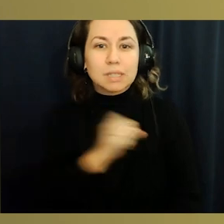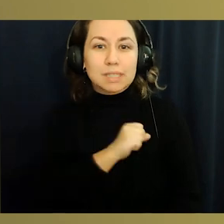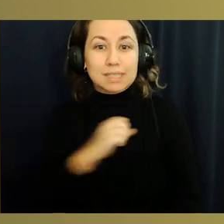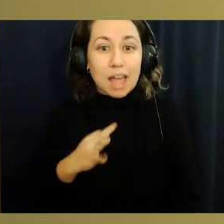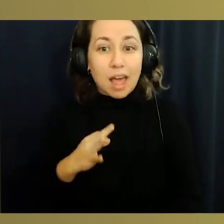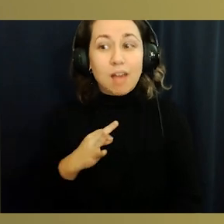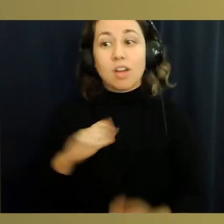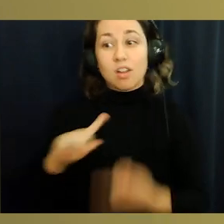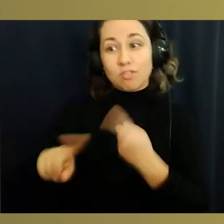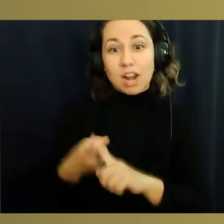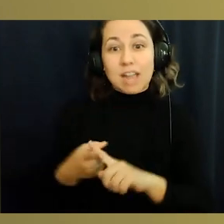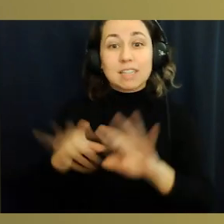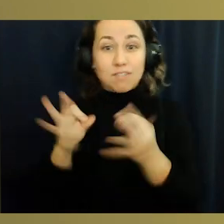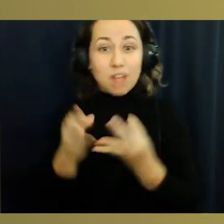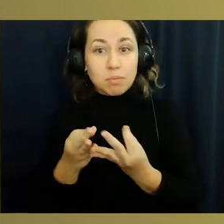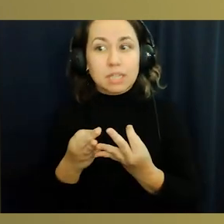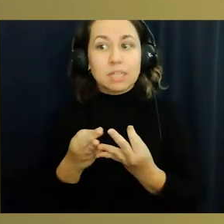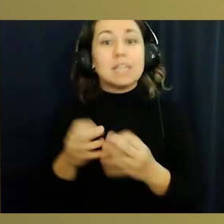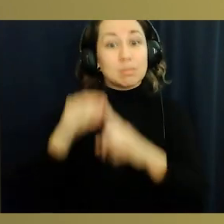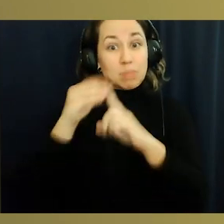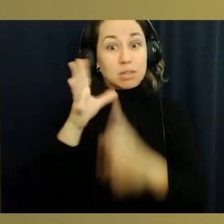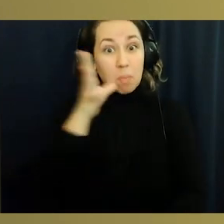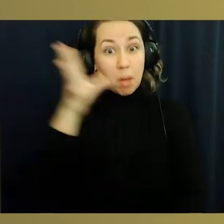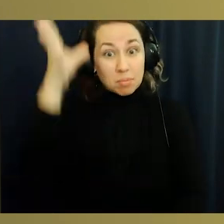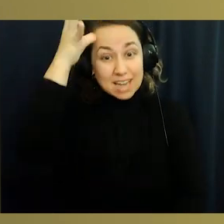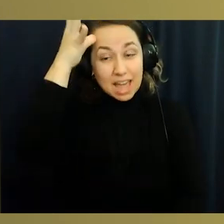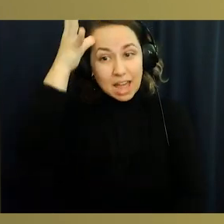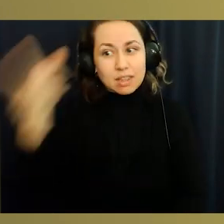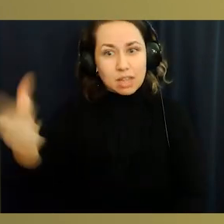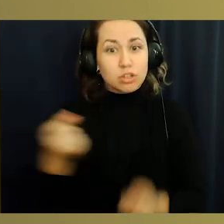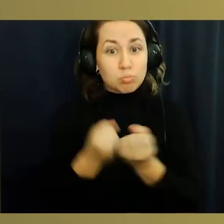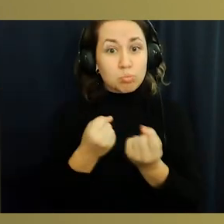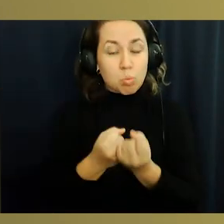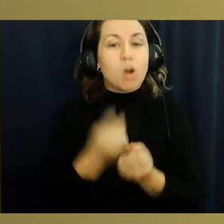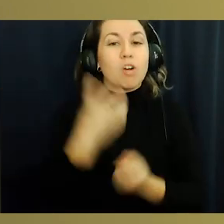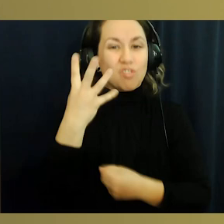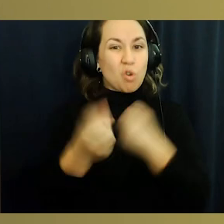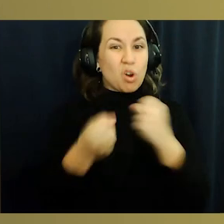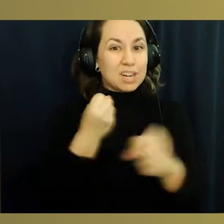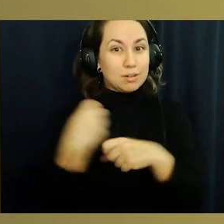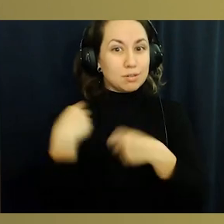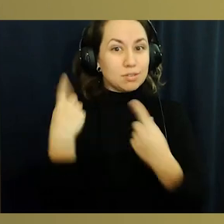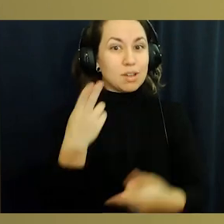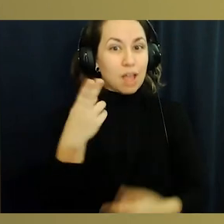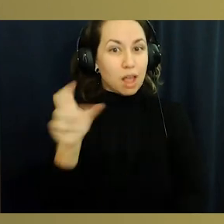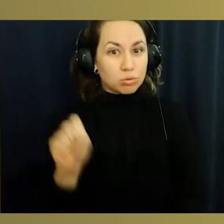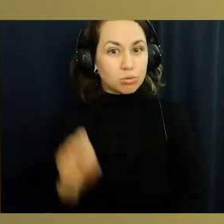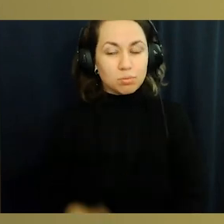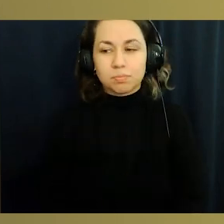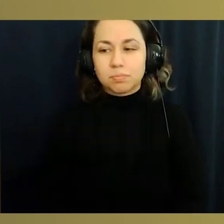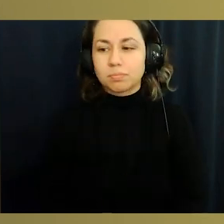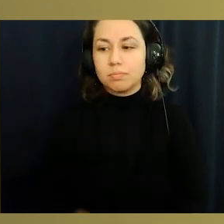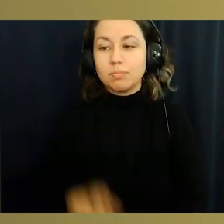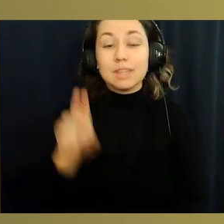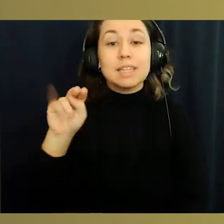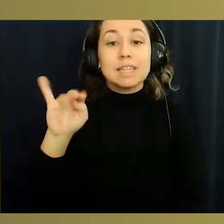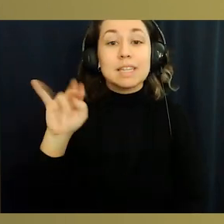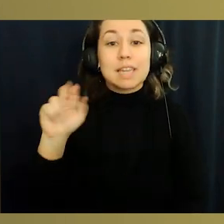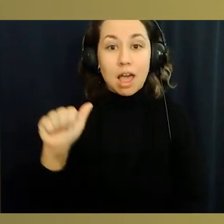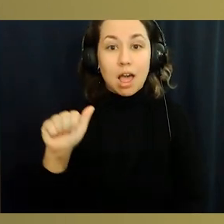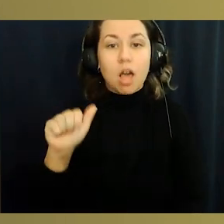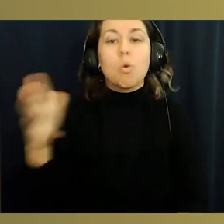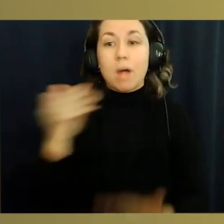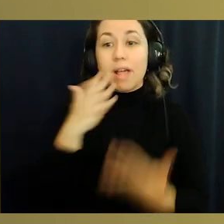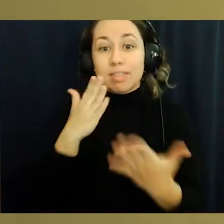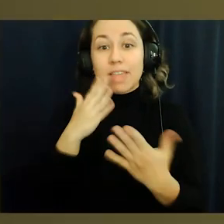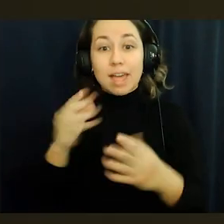to thank the Sagerstrom staff, my friends, my family, especially my mom and dad for their support throughout my four